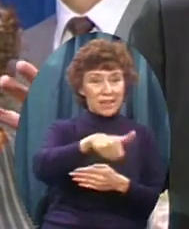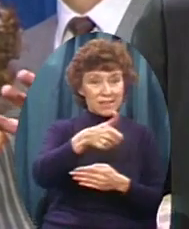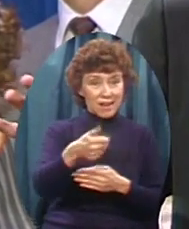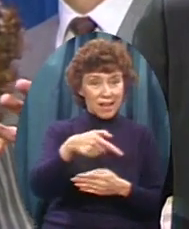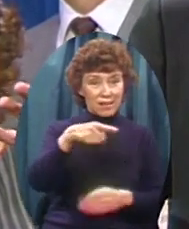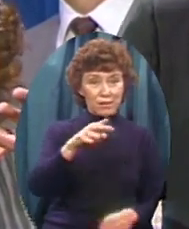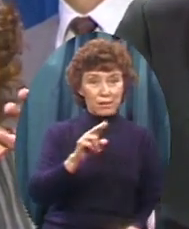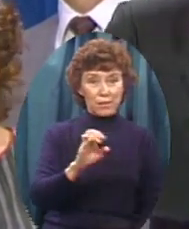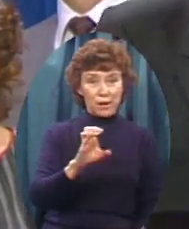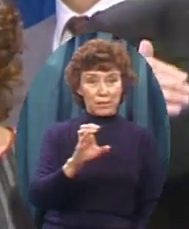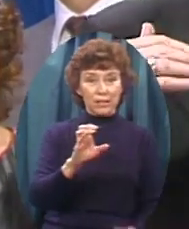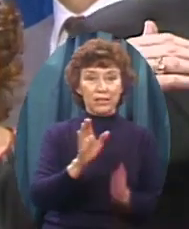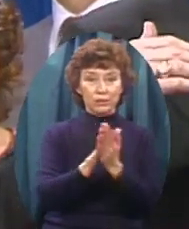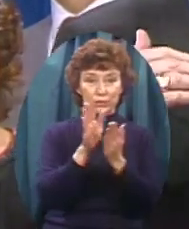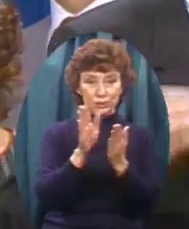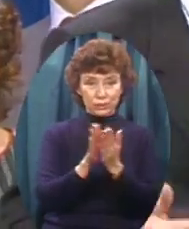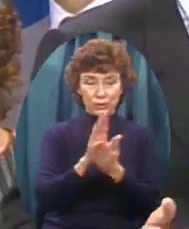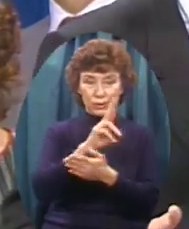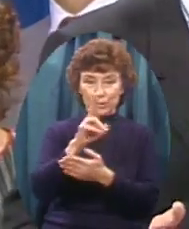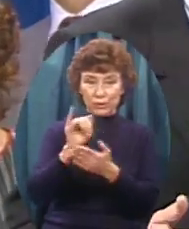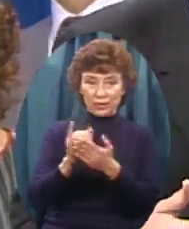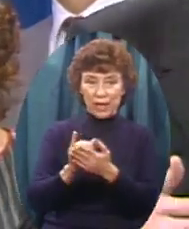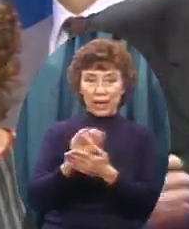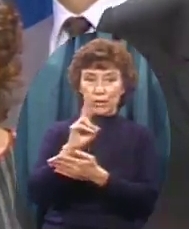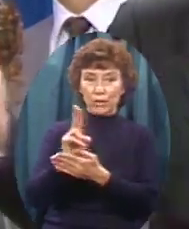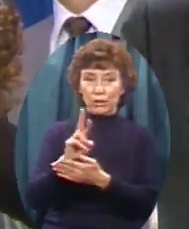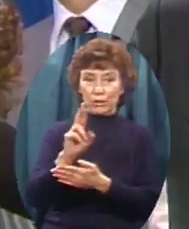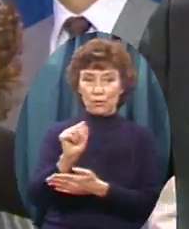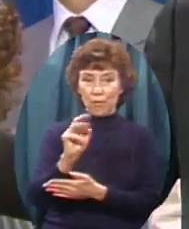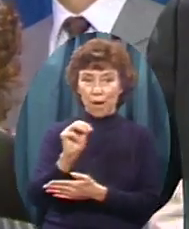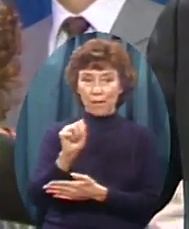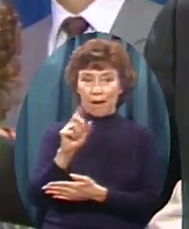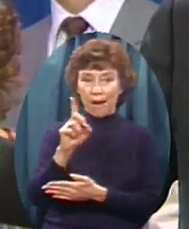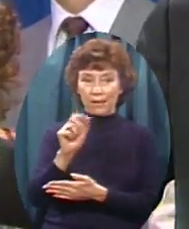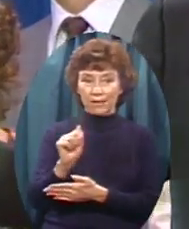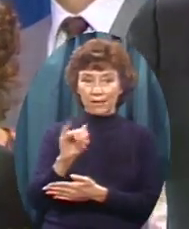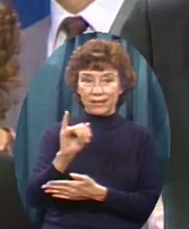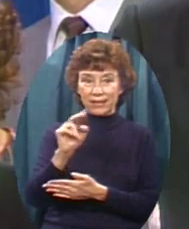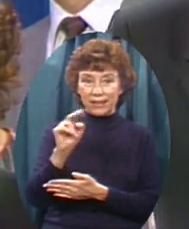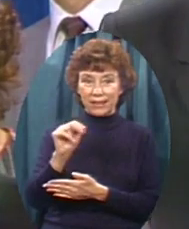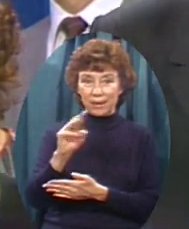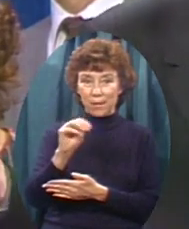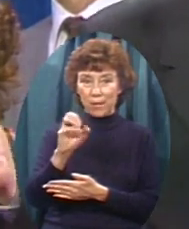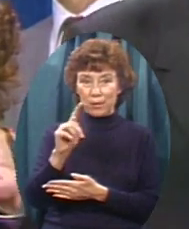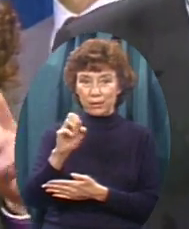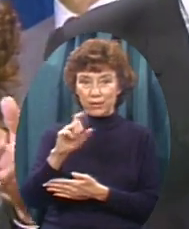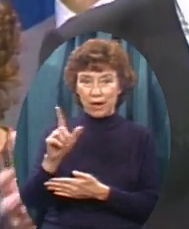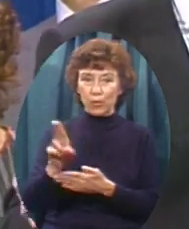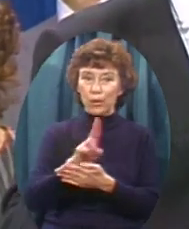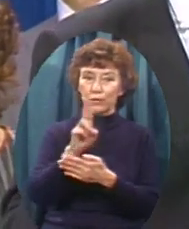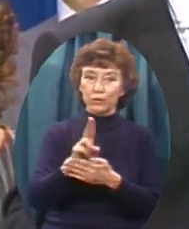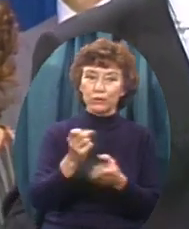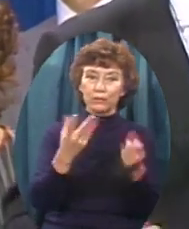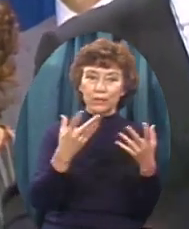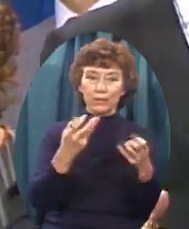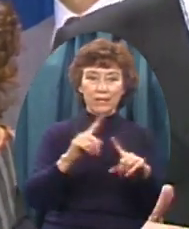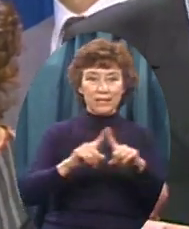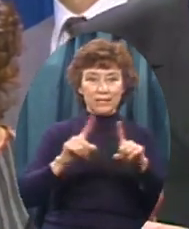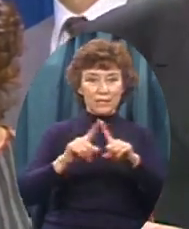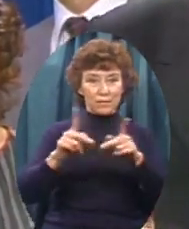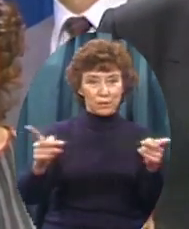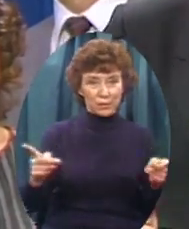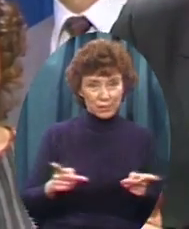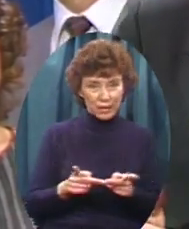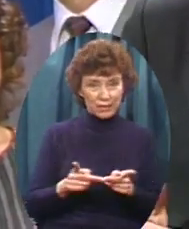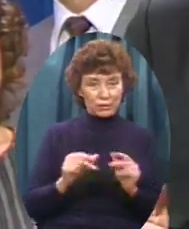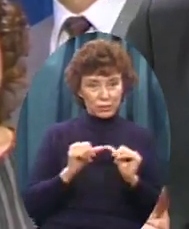We used it We used the Ramada Inn We've used everything Young people In order to keep the school growing We've grown